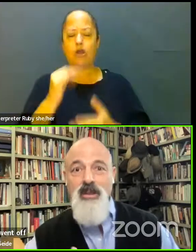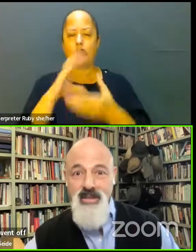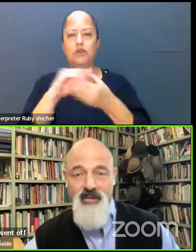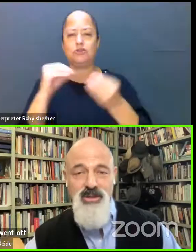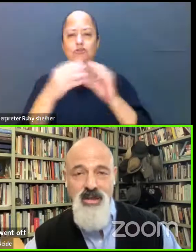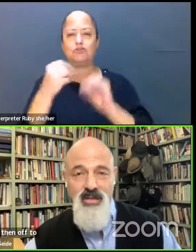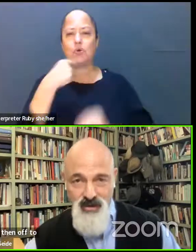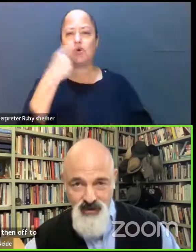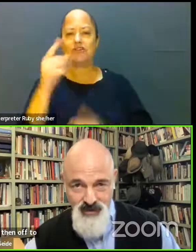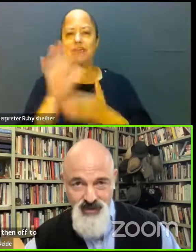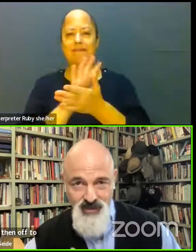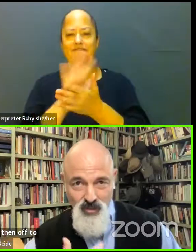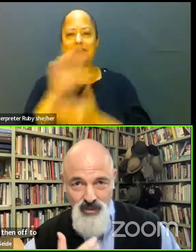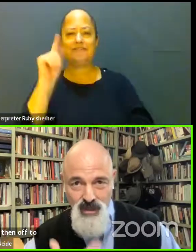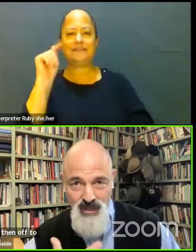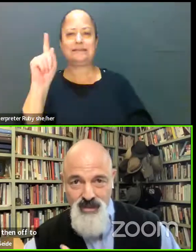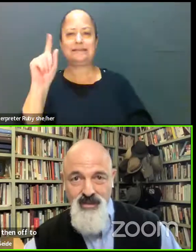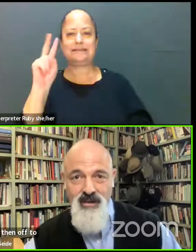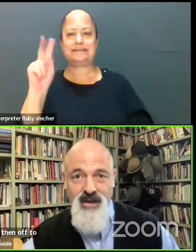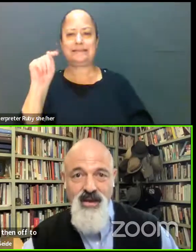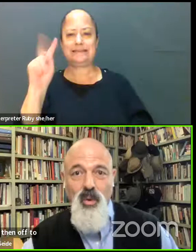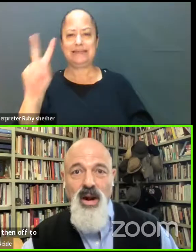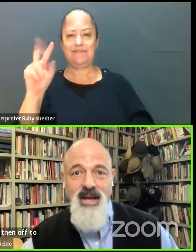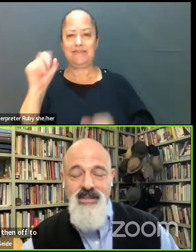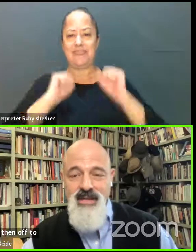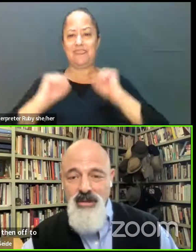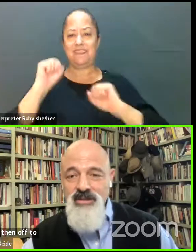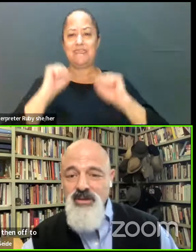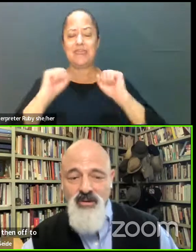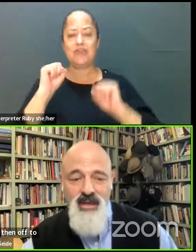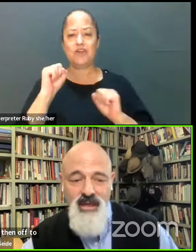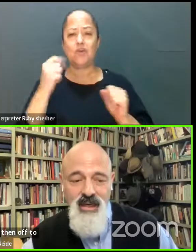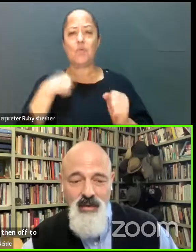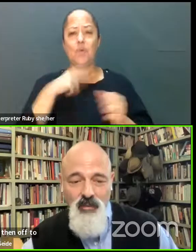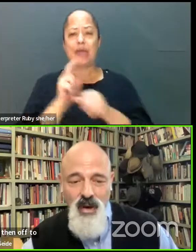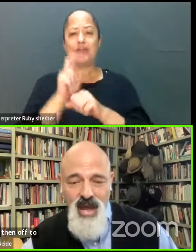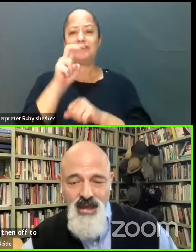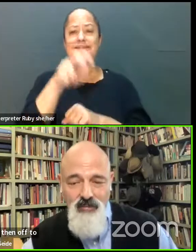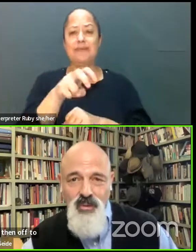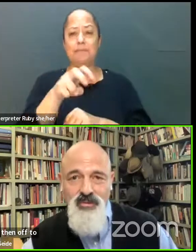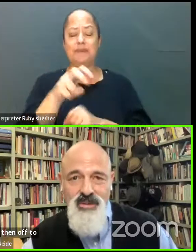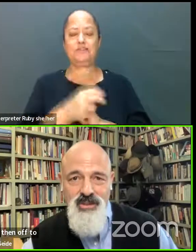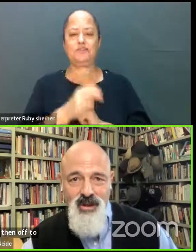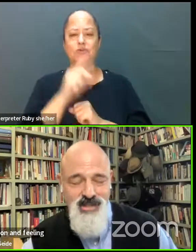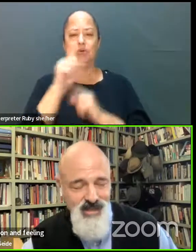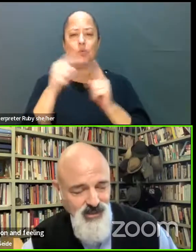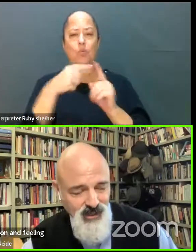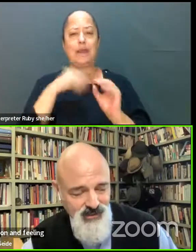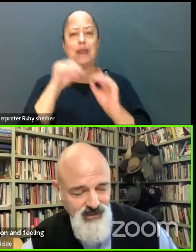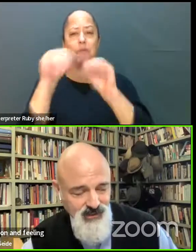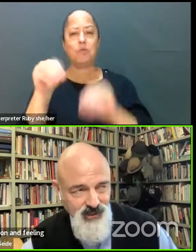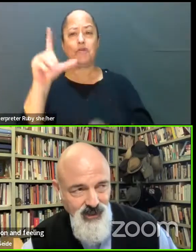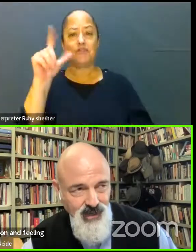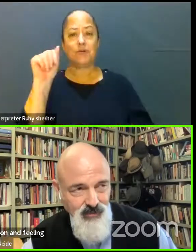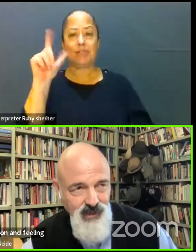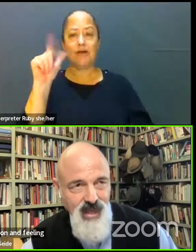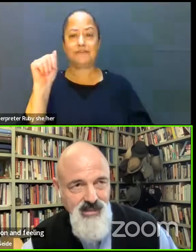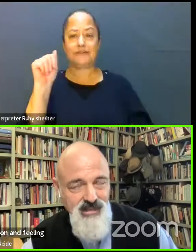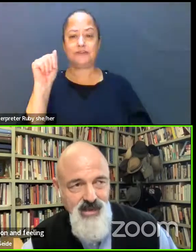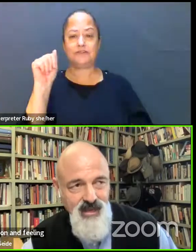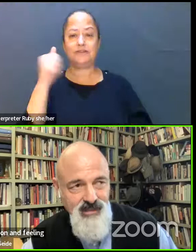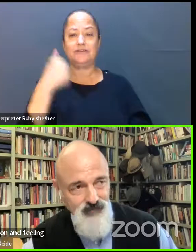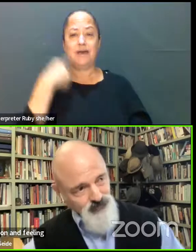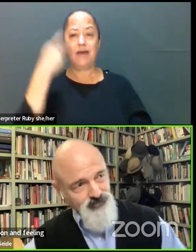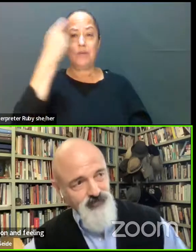film and television and theater would be kind of what I could step into. When I moved to Los Angeles, I